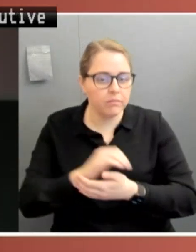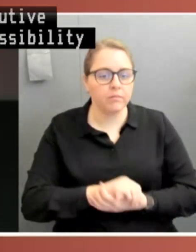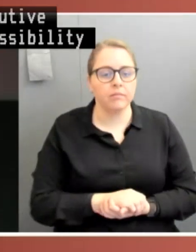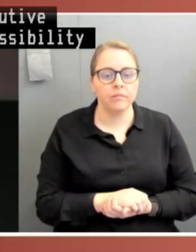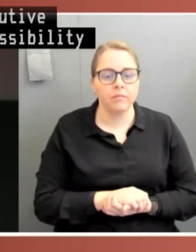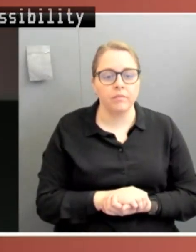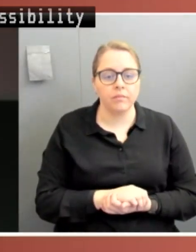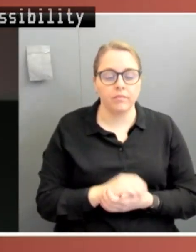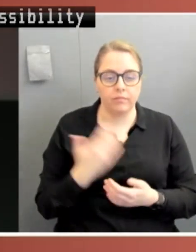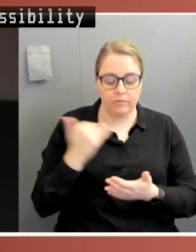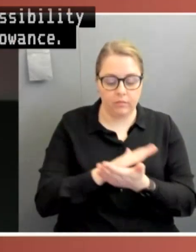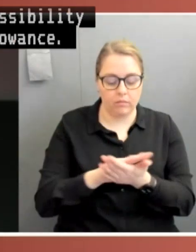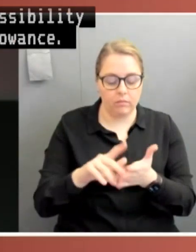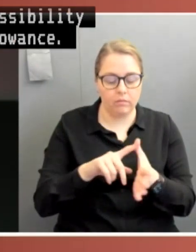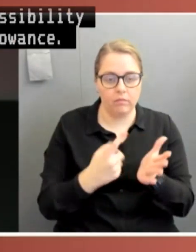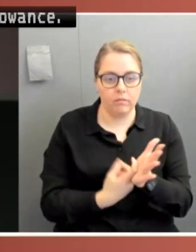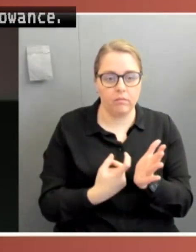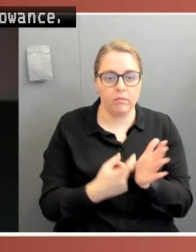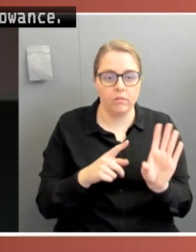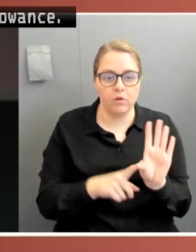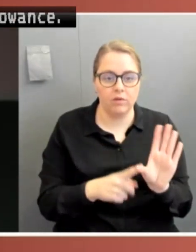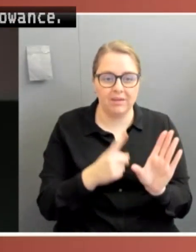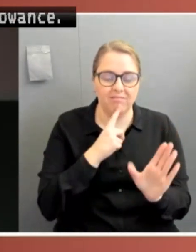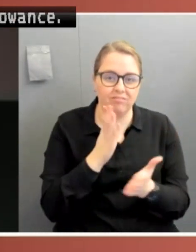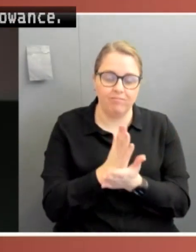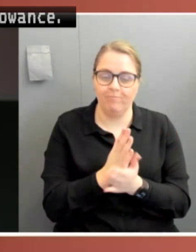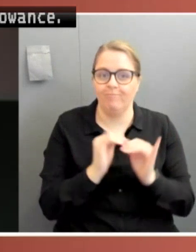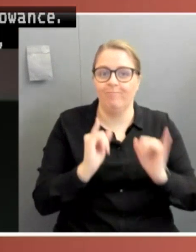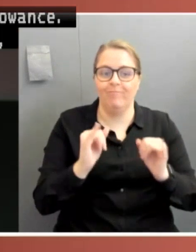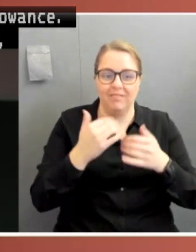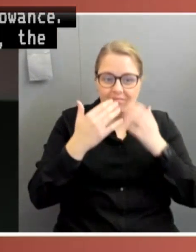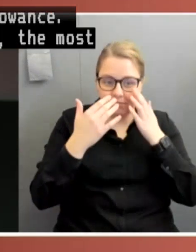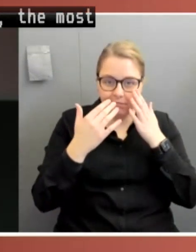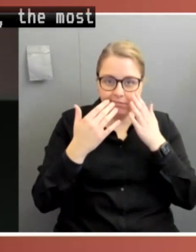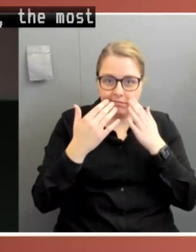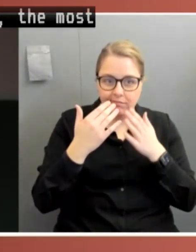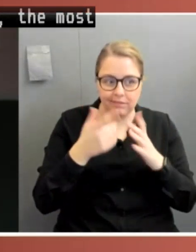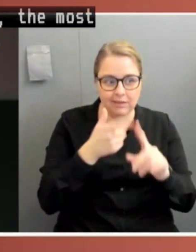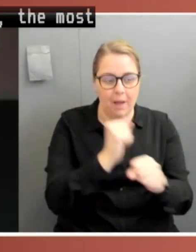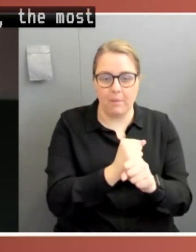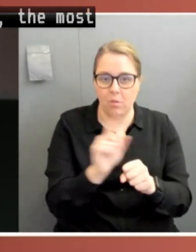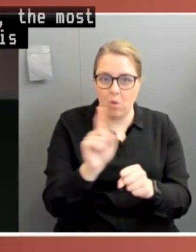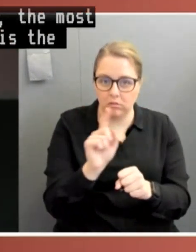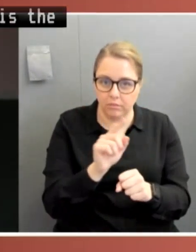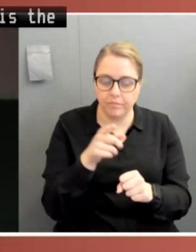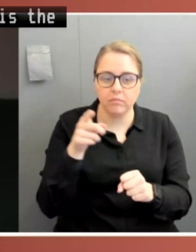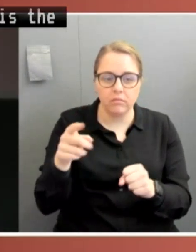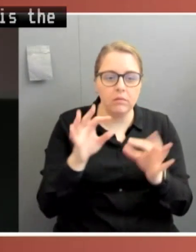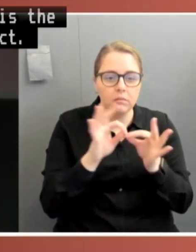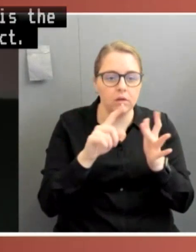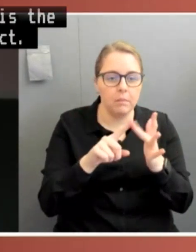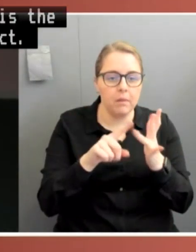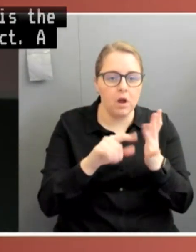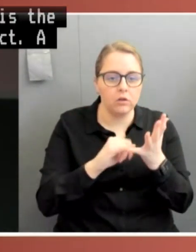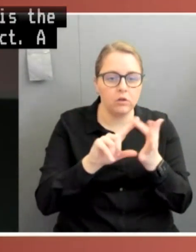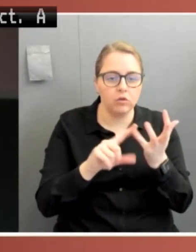has indicated, the most egregious example of that is the Commonwealth Biosecurity Act, a piece of legislation that authorises the Executive